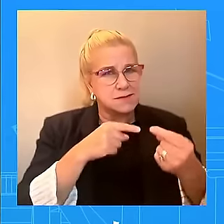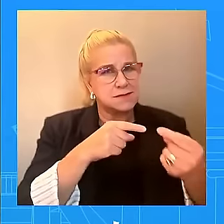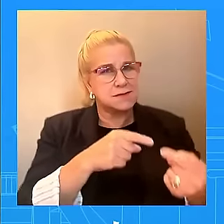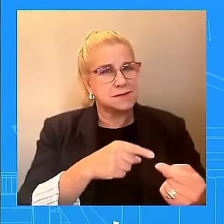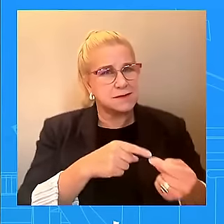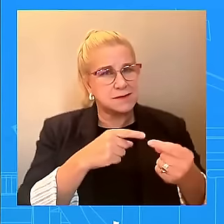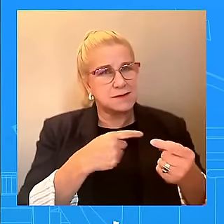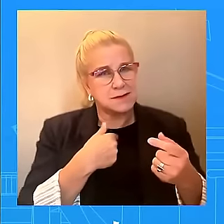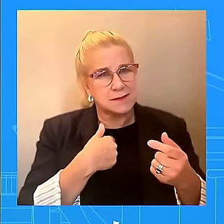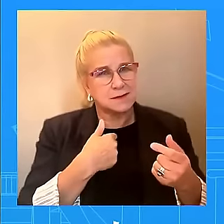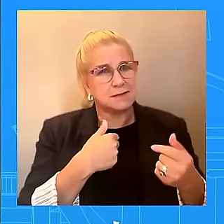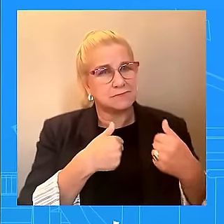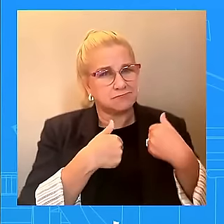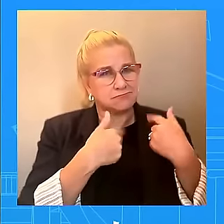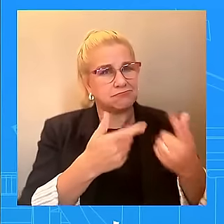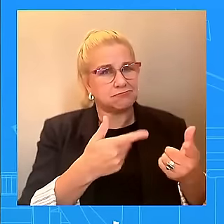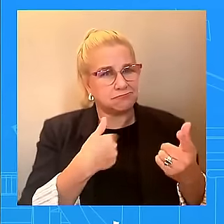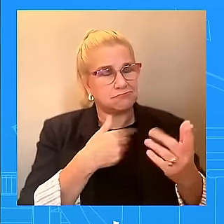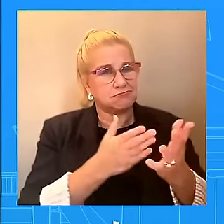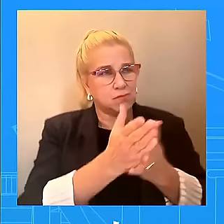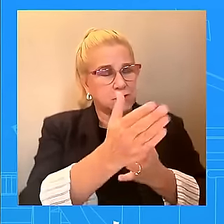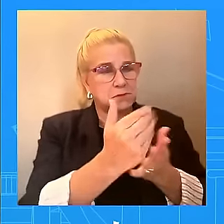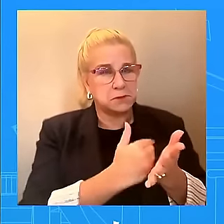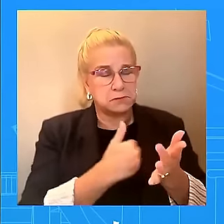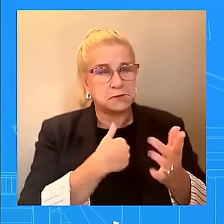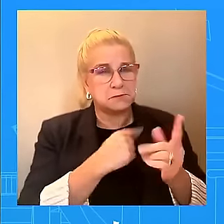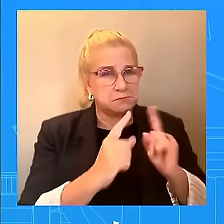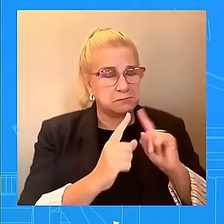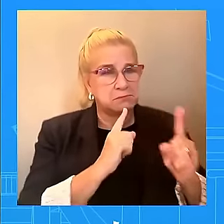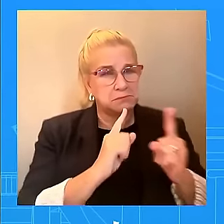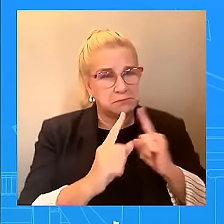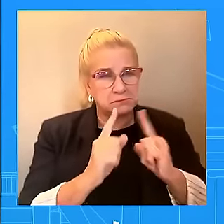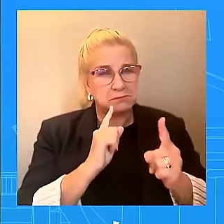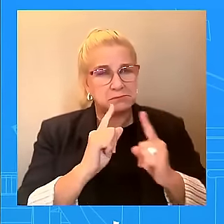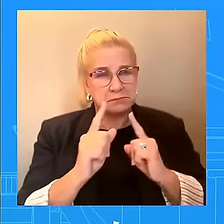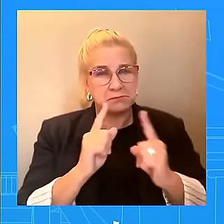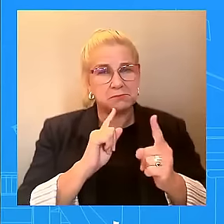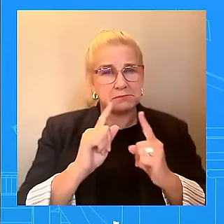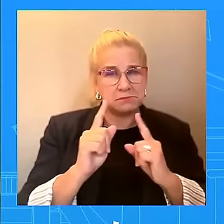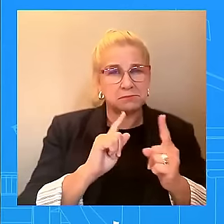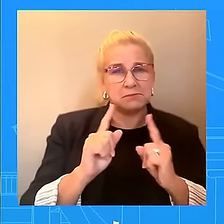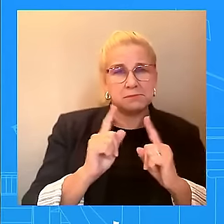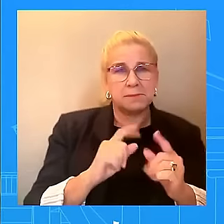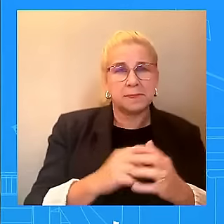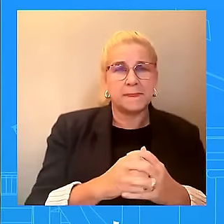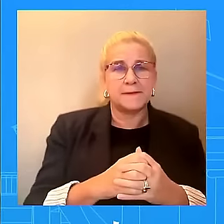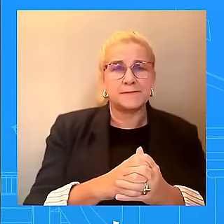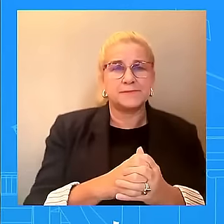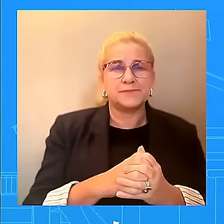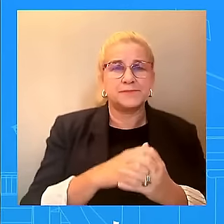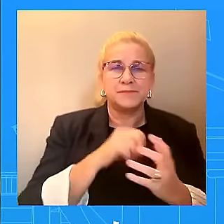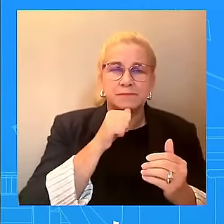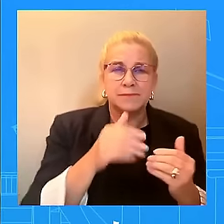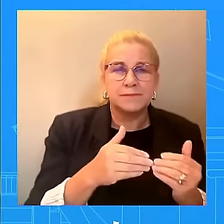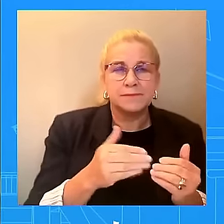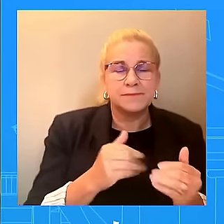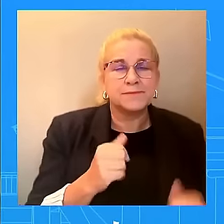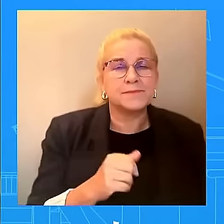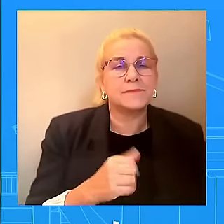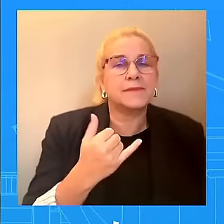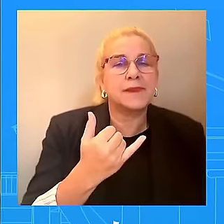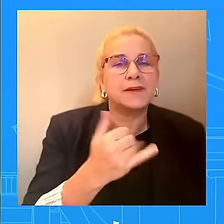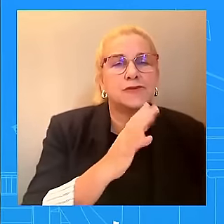transparent. As you're talking about Victor Boot, that was in – related to Brittany's release.